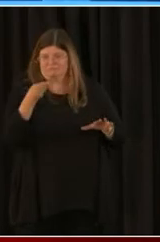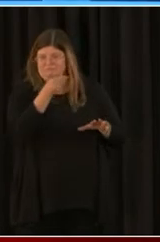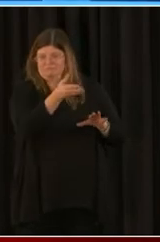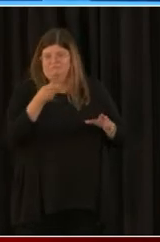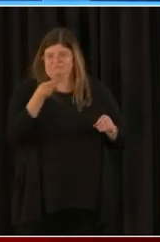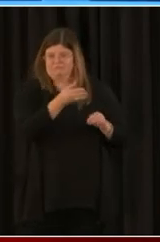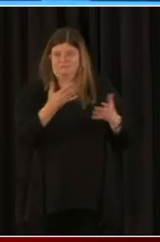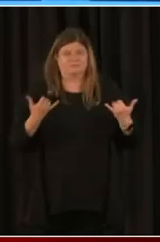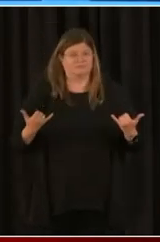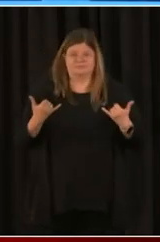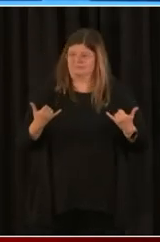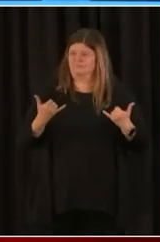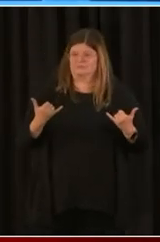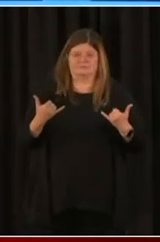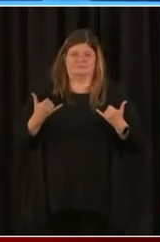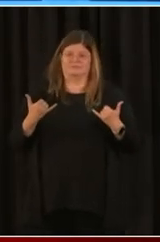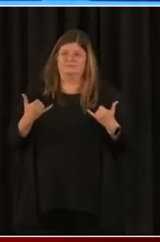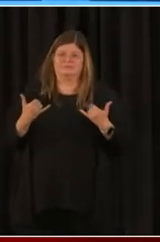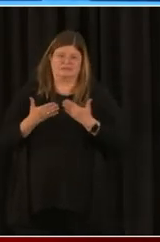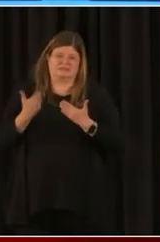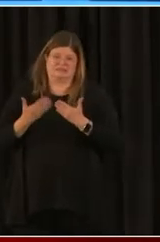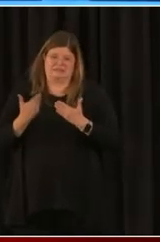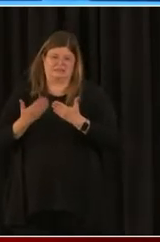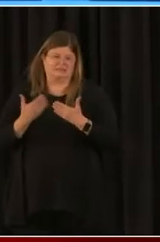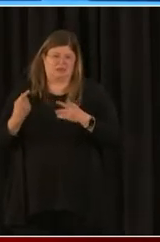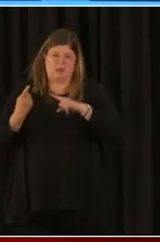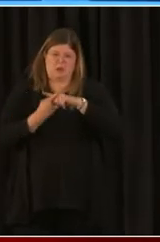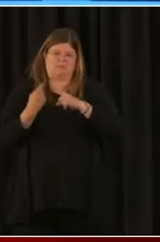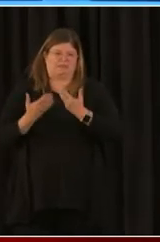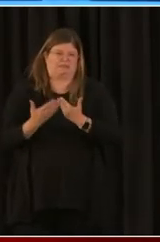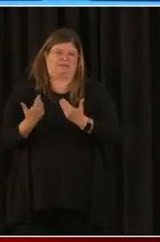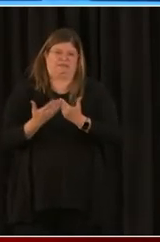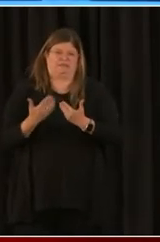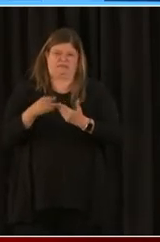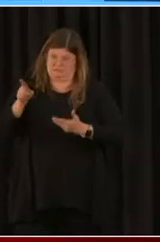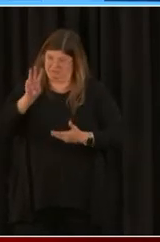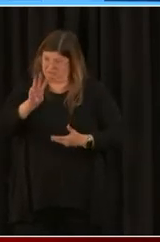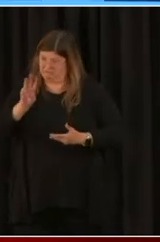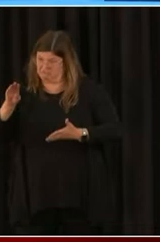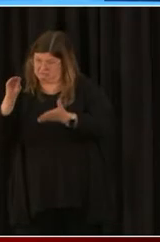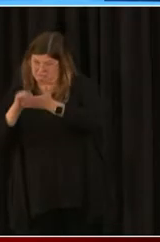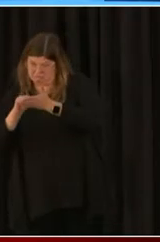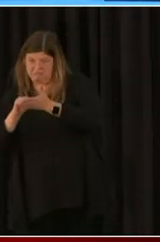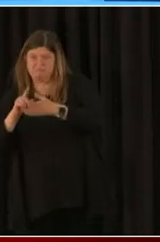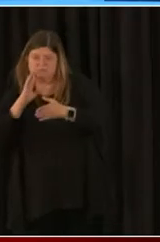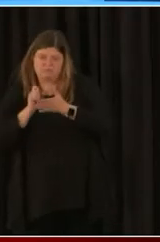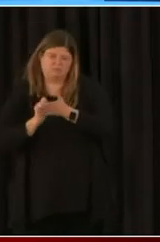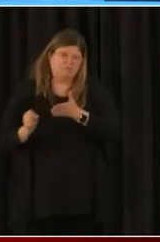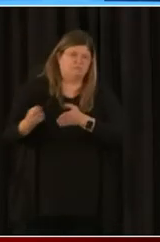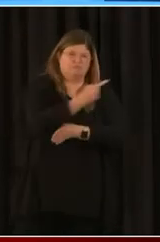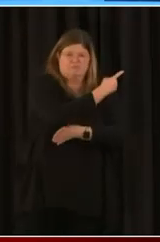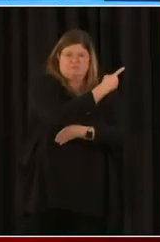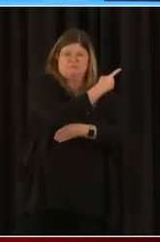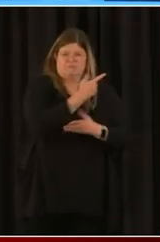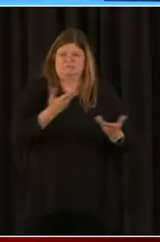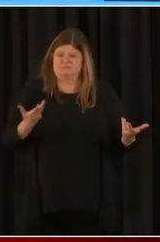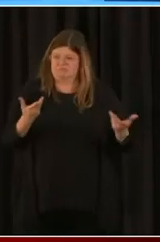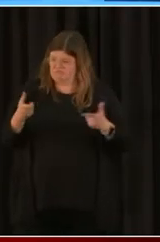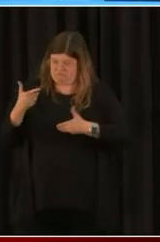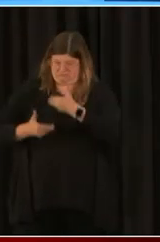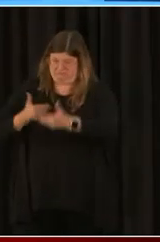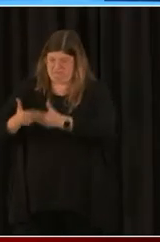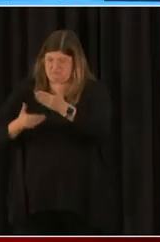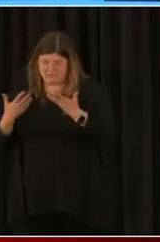application process this time. We will have a link available on our website available for you to click and start the application process.